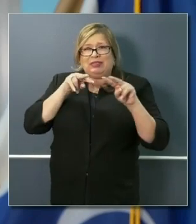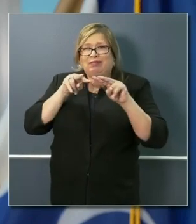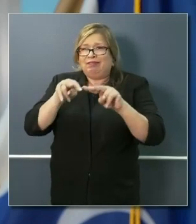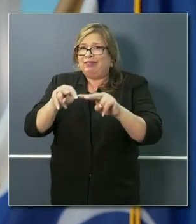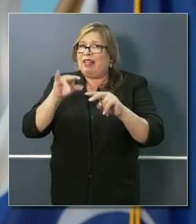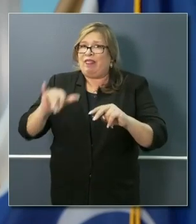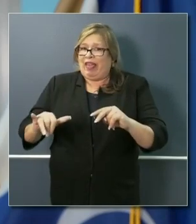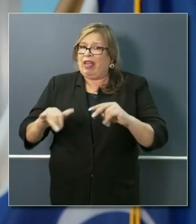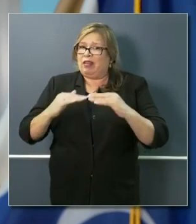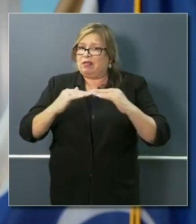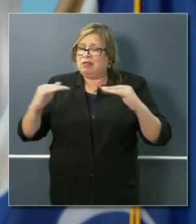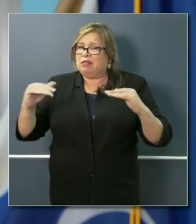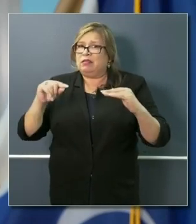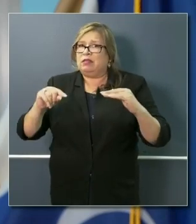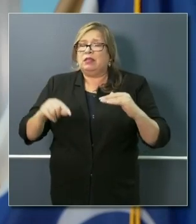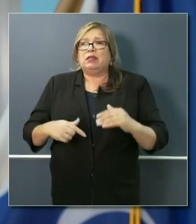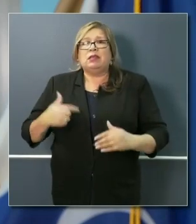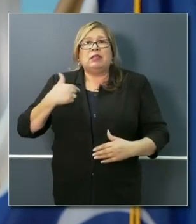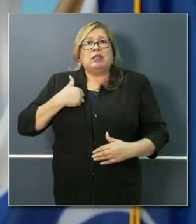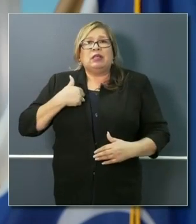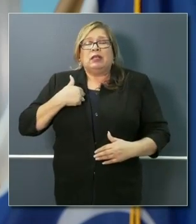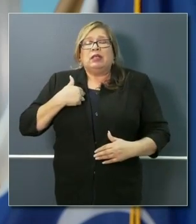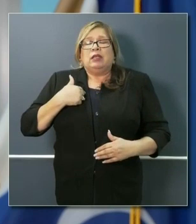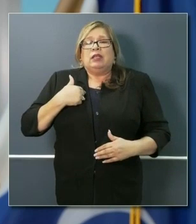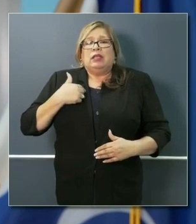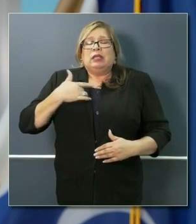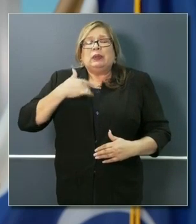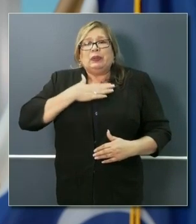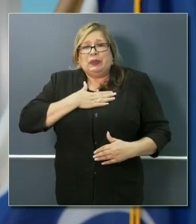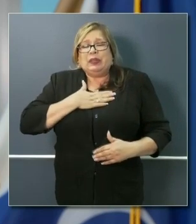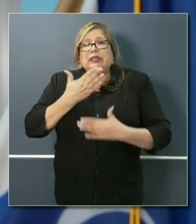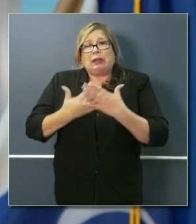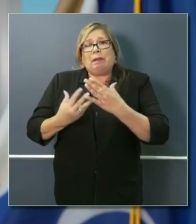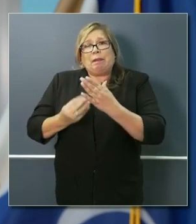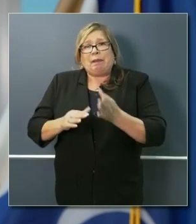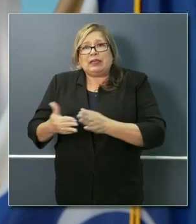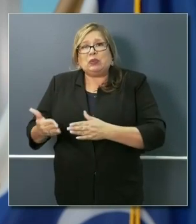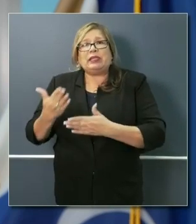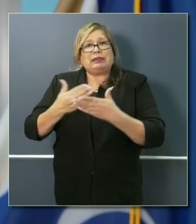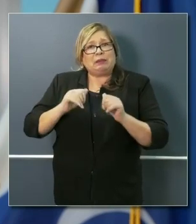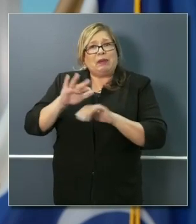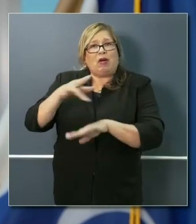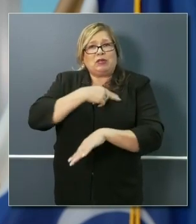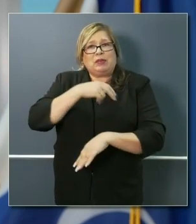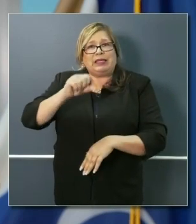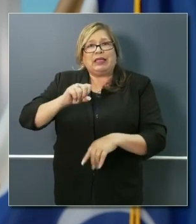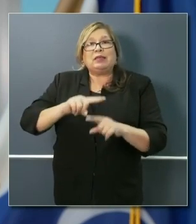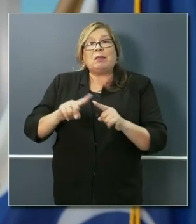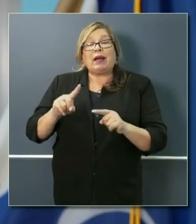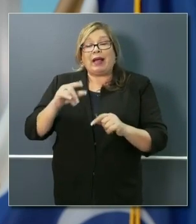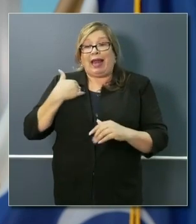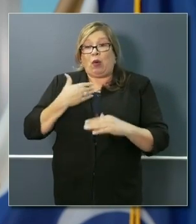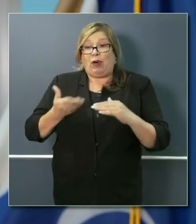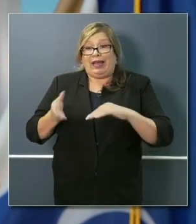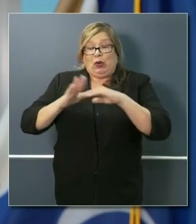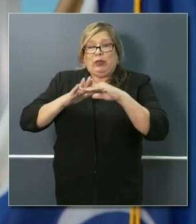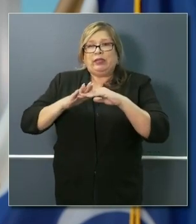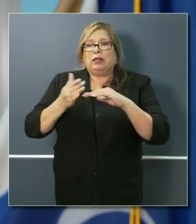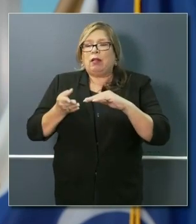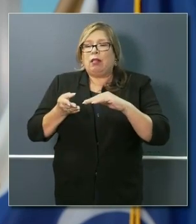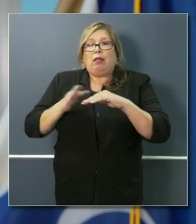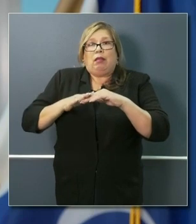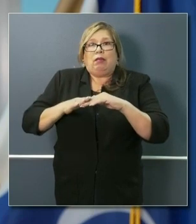It's devastating for the individuals, but in terms of that trend line to see just a 5.4 percent increase in those ICU numbers,